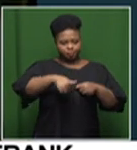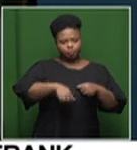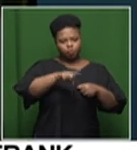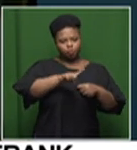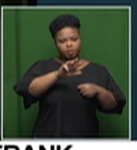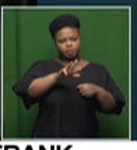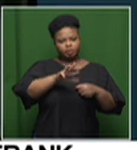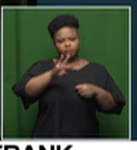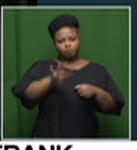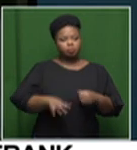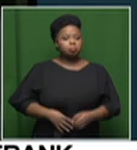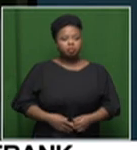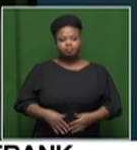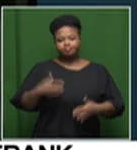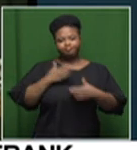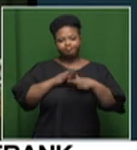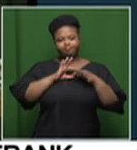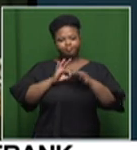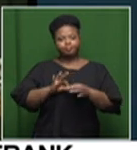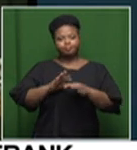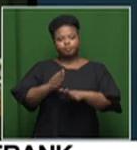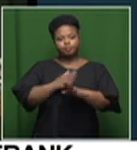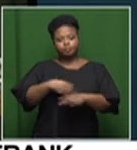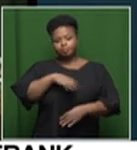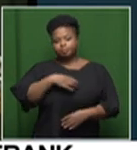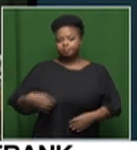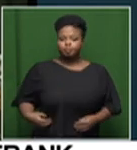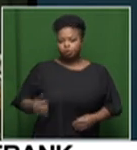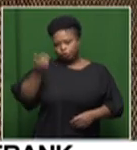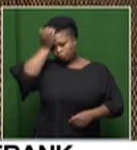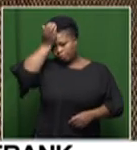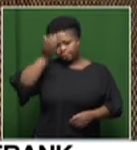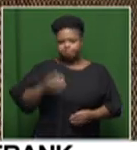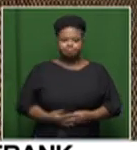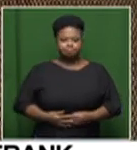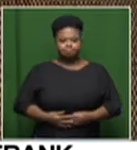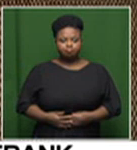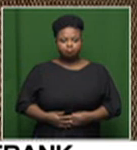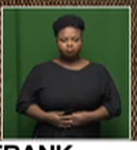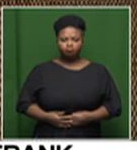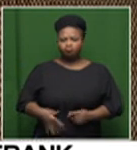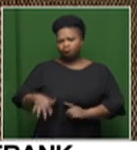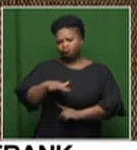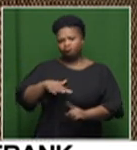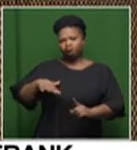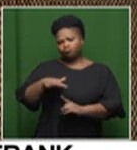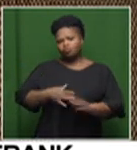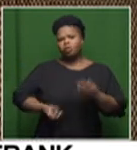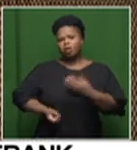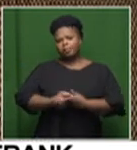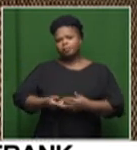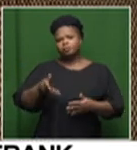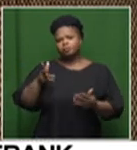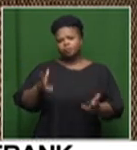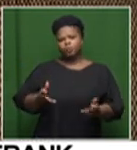elections. He worked closely with former president Jacob Zuma. There was that situation which was at the